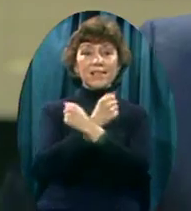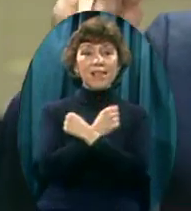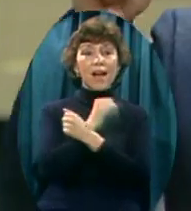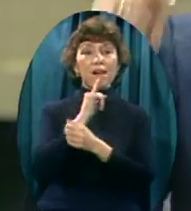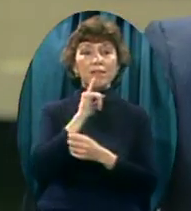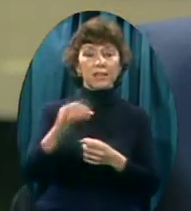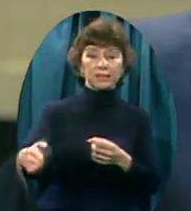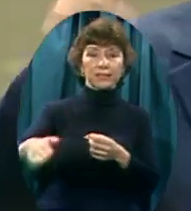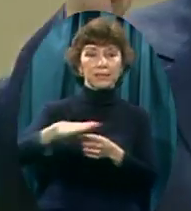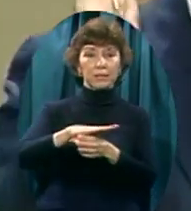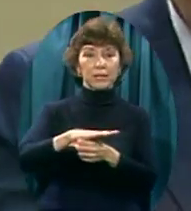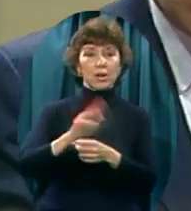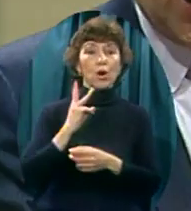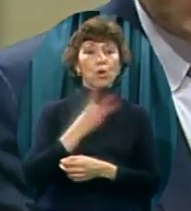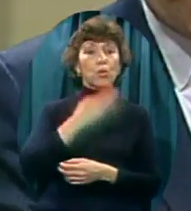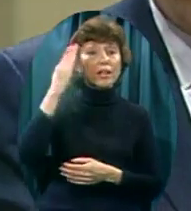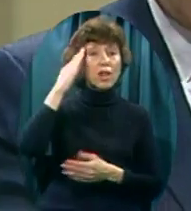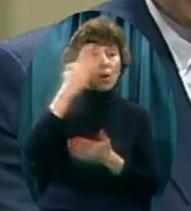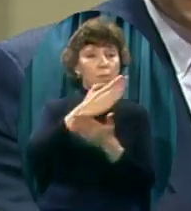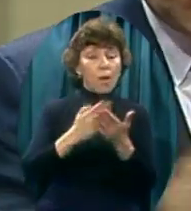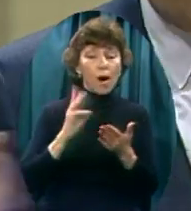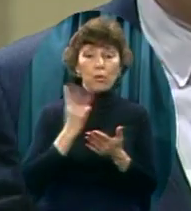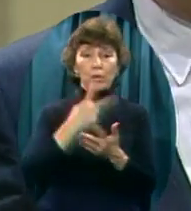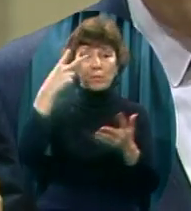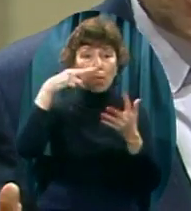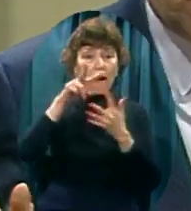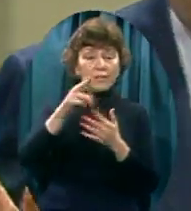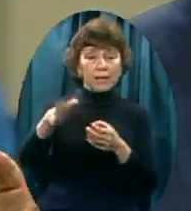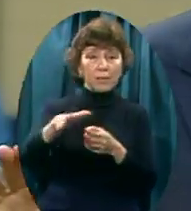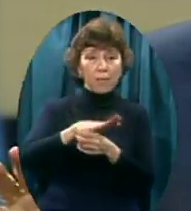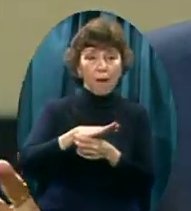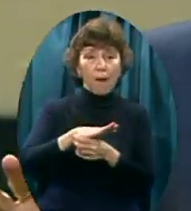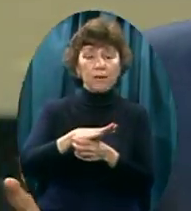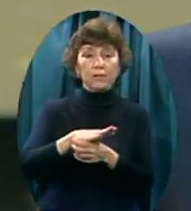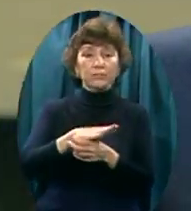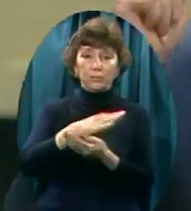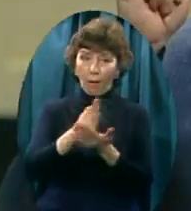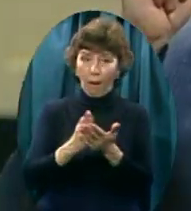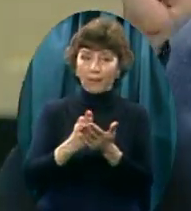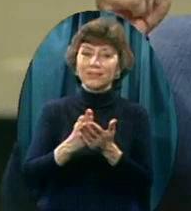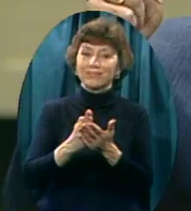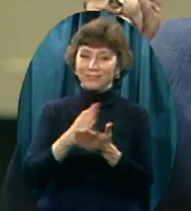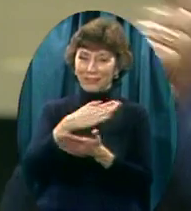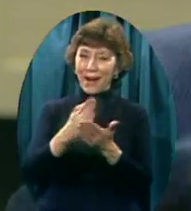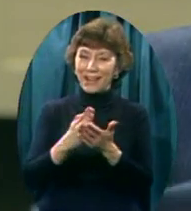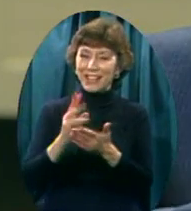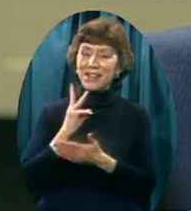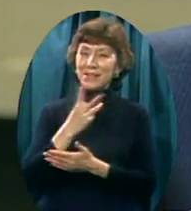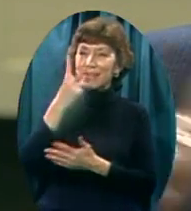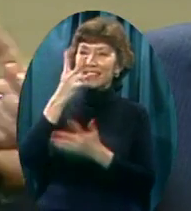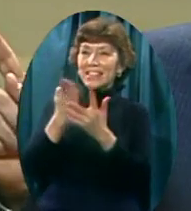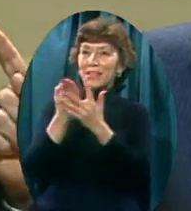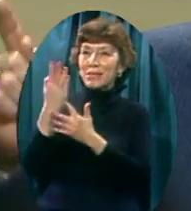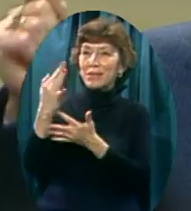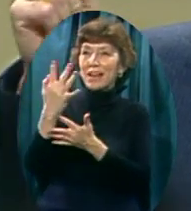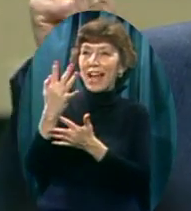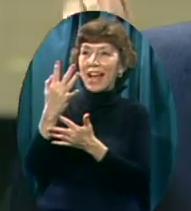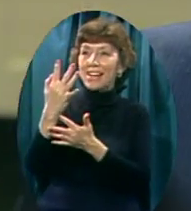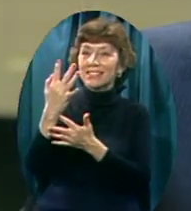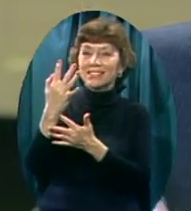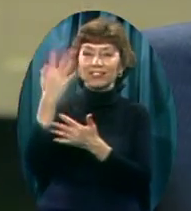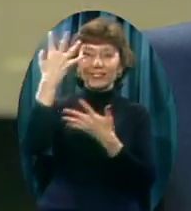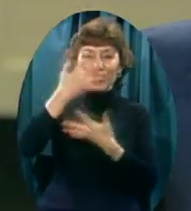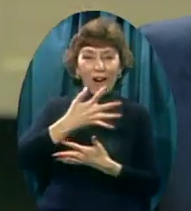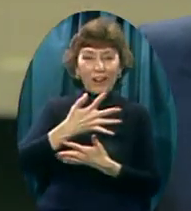12 We know in part We prophesy in part We see through a glass Darkly But then Face to face Now I know in part